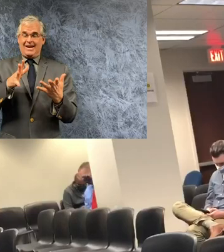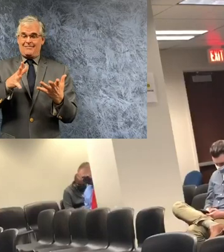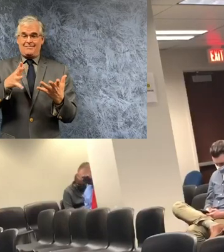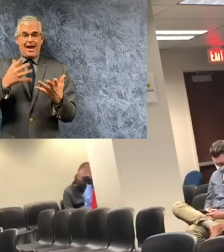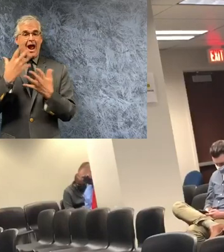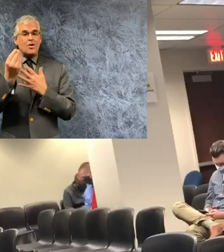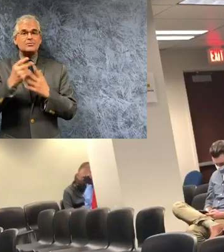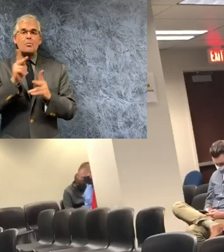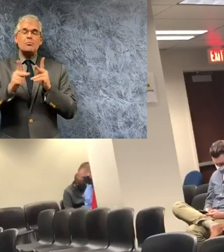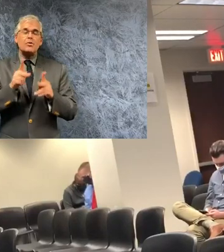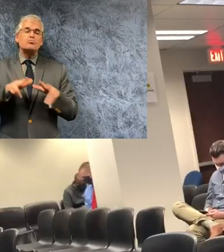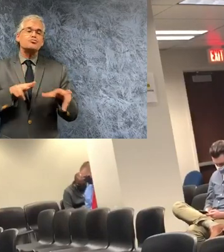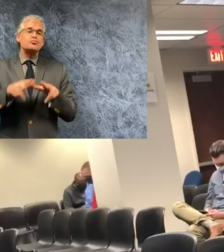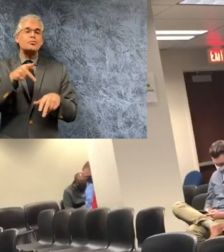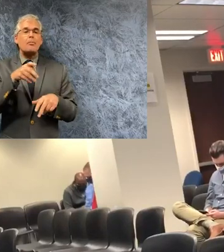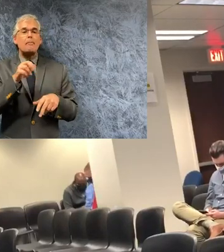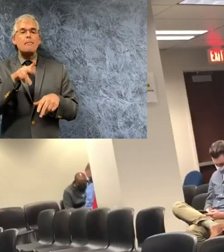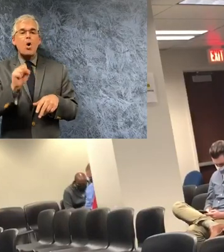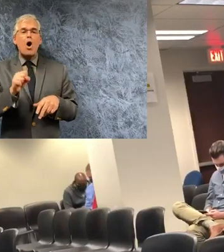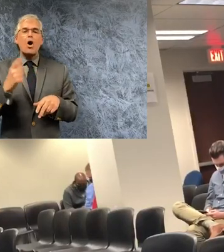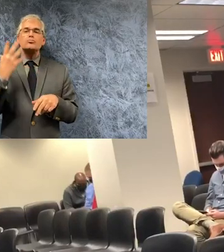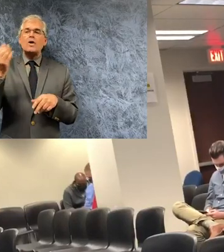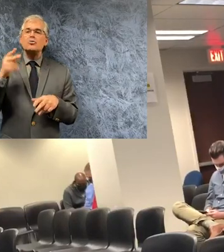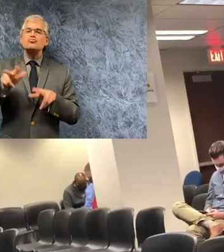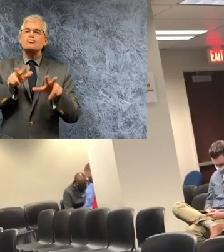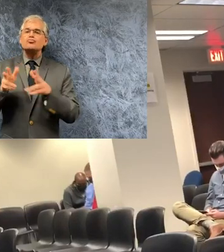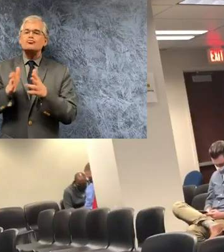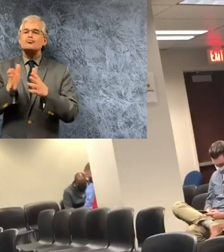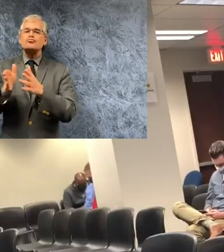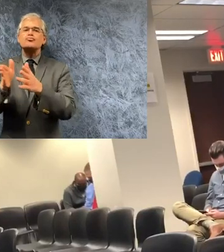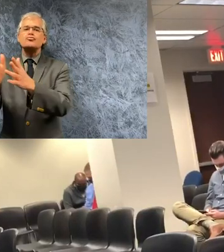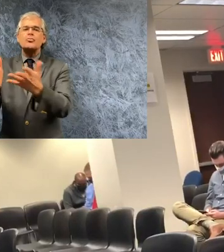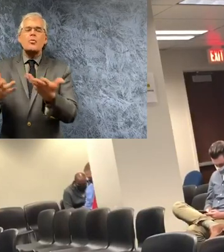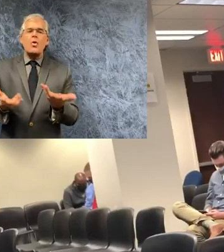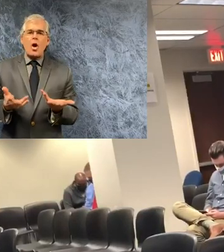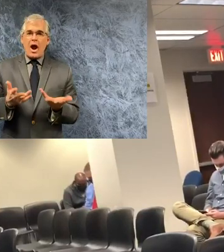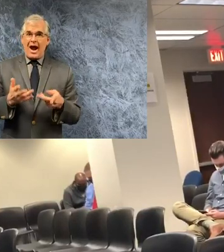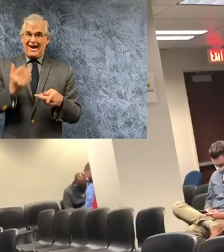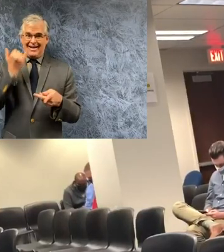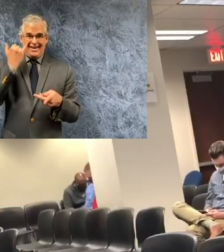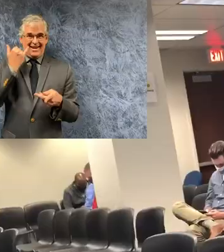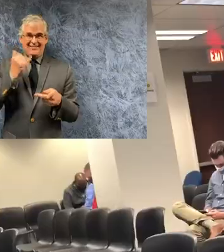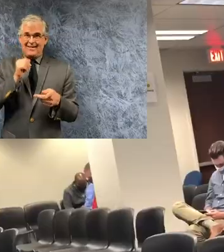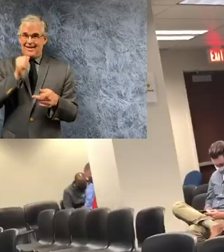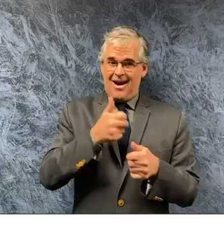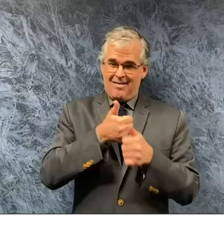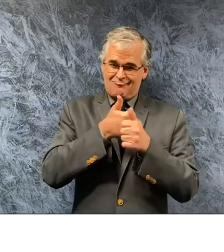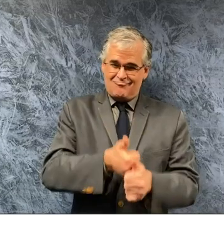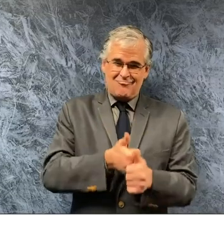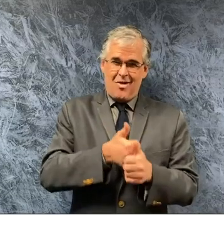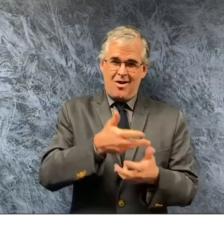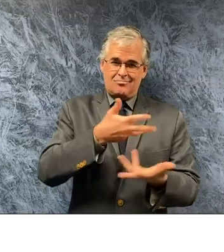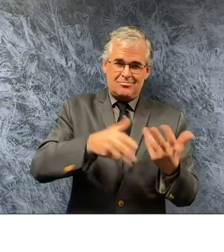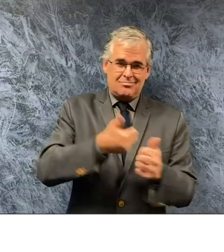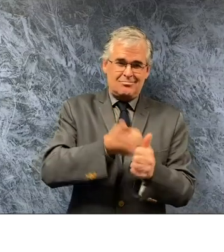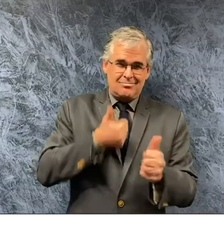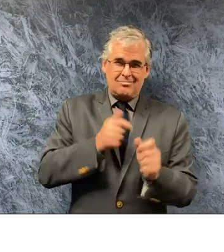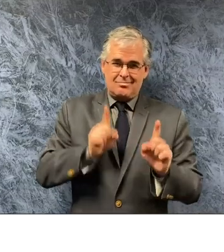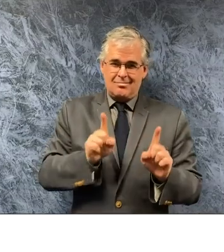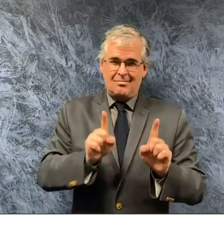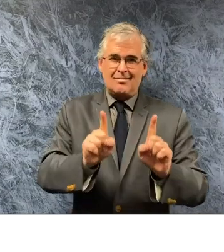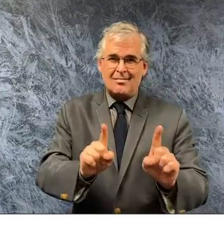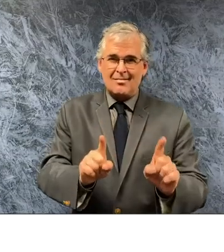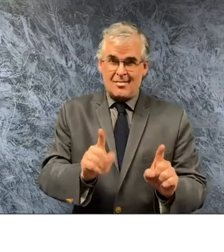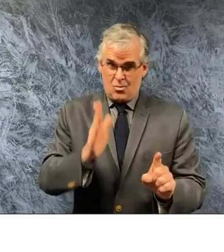trails or you know just further uh upping this directive to where it's stricter a stricter version of a lockdown i'll consider